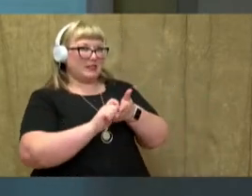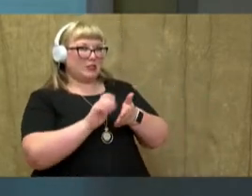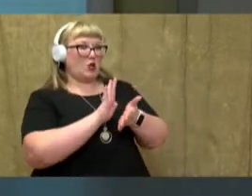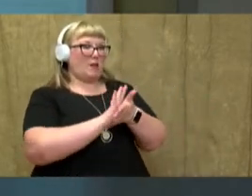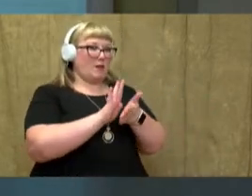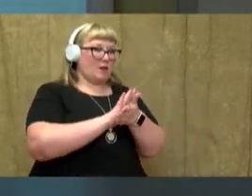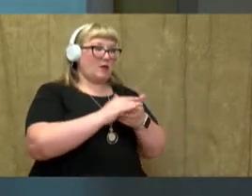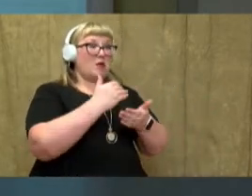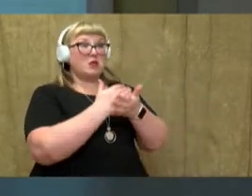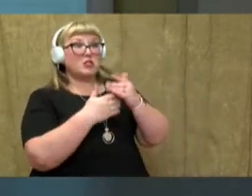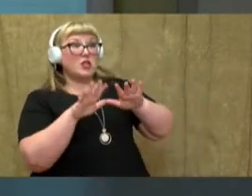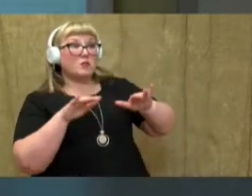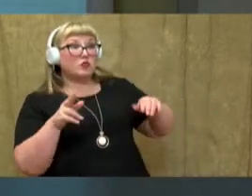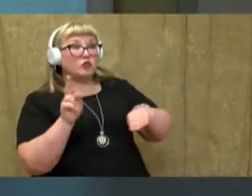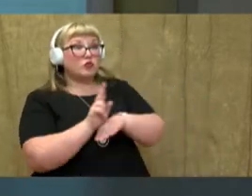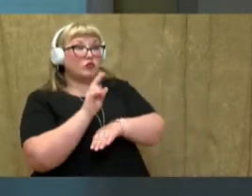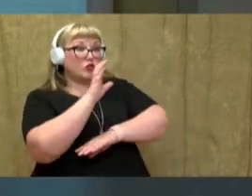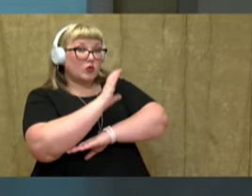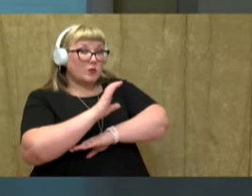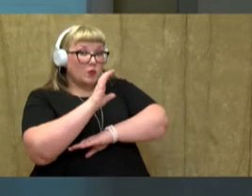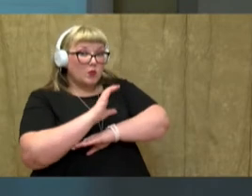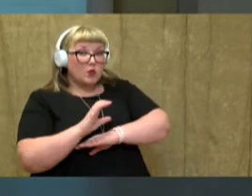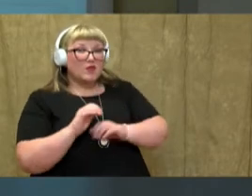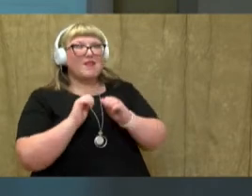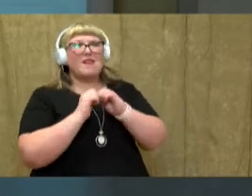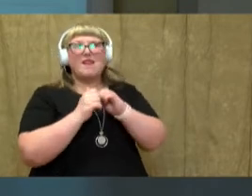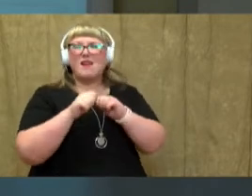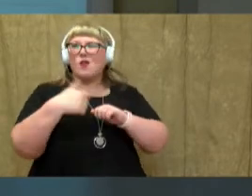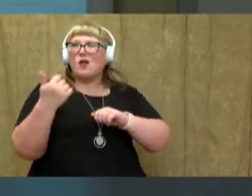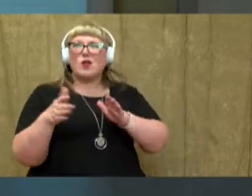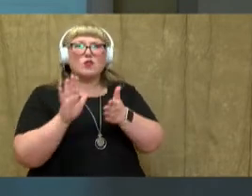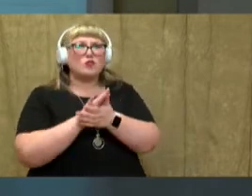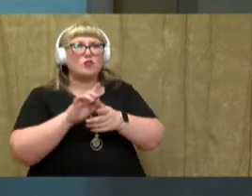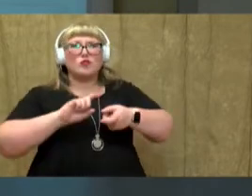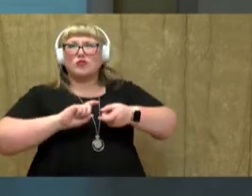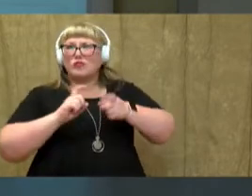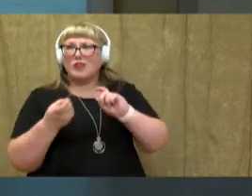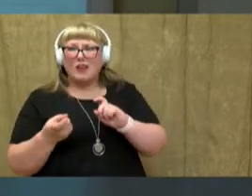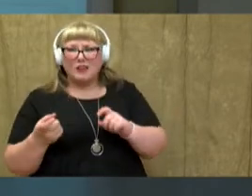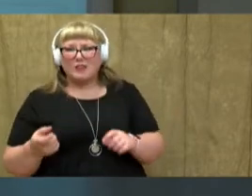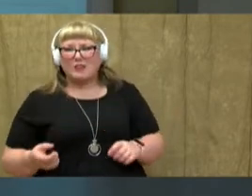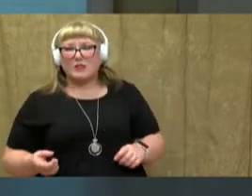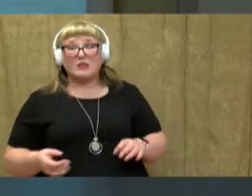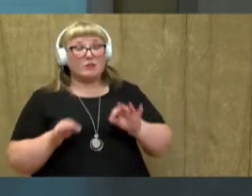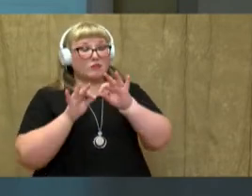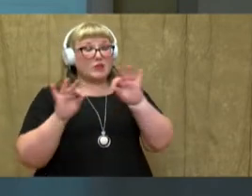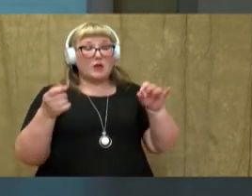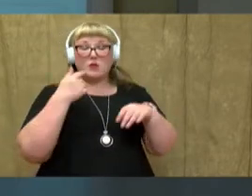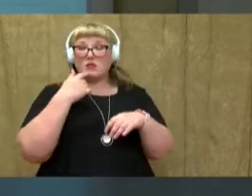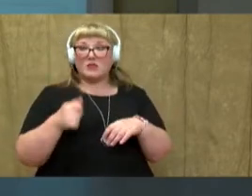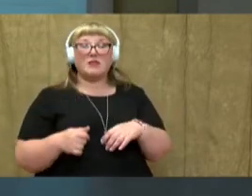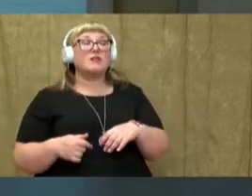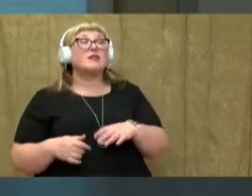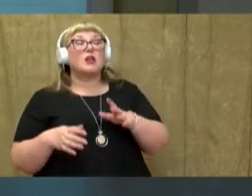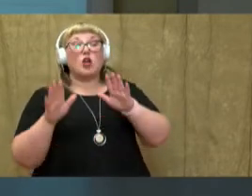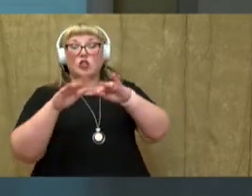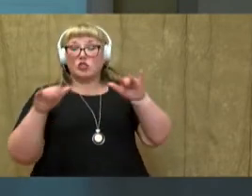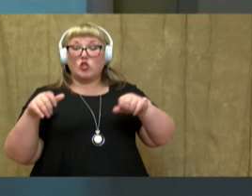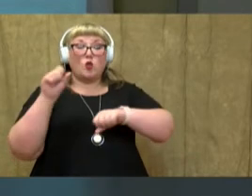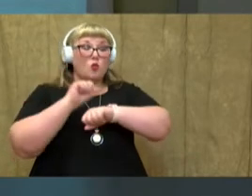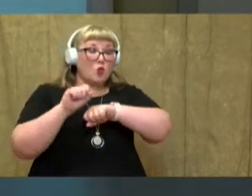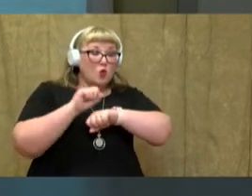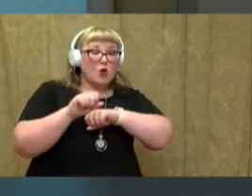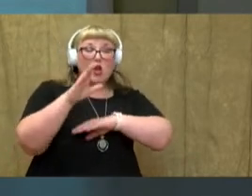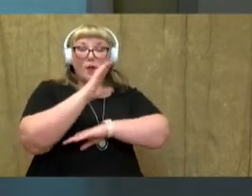Some children use computers. How else has school changed? Again, our caption says, children work on